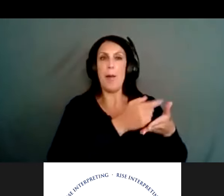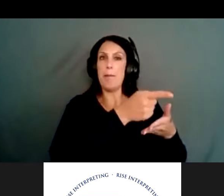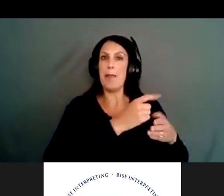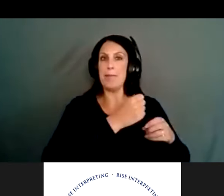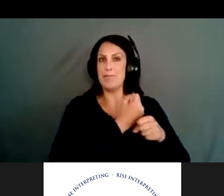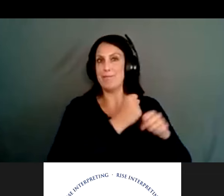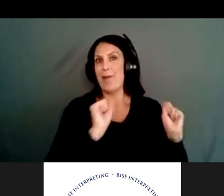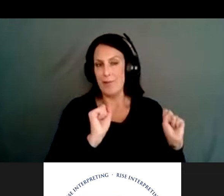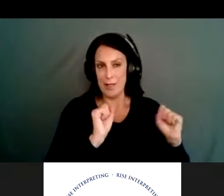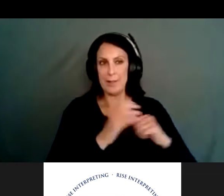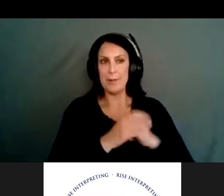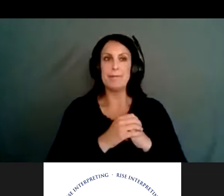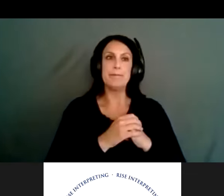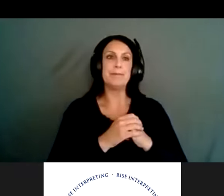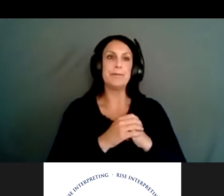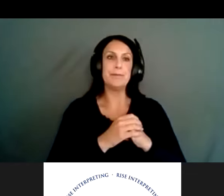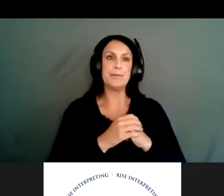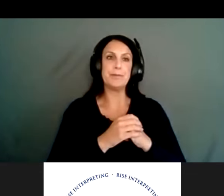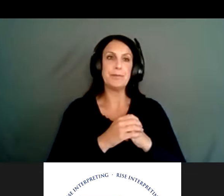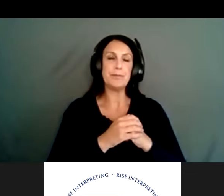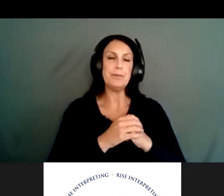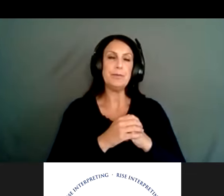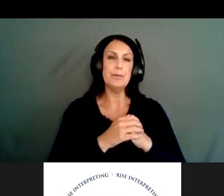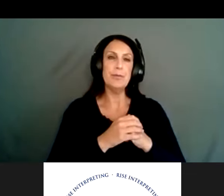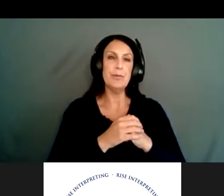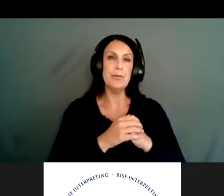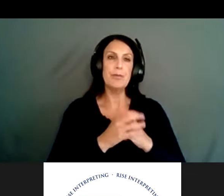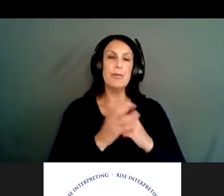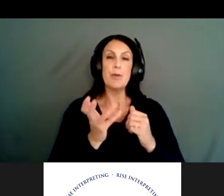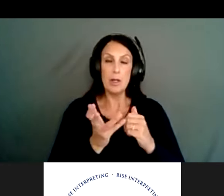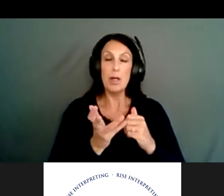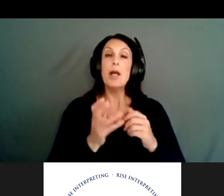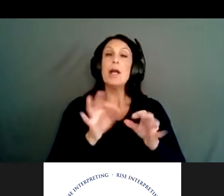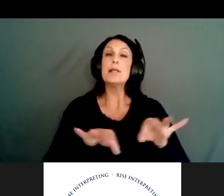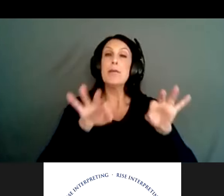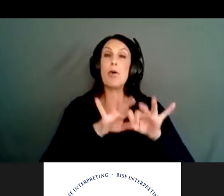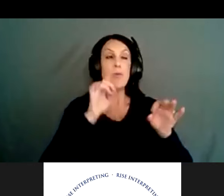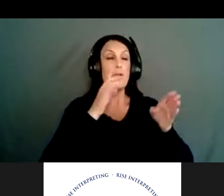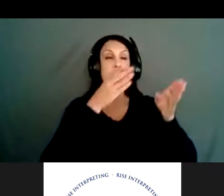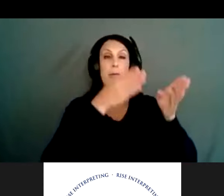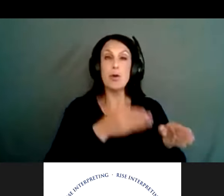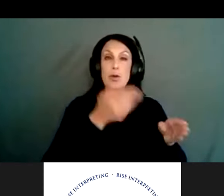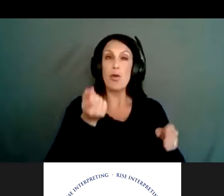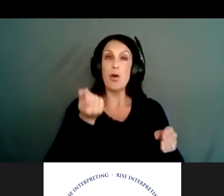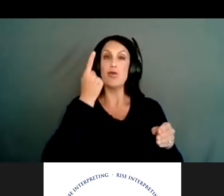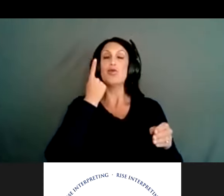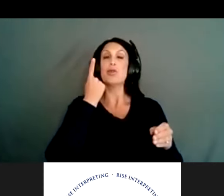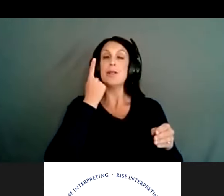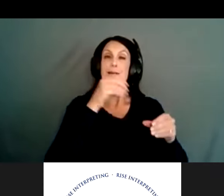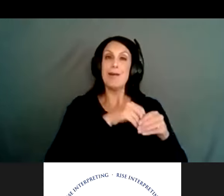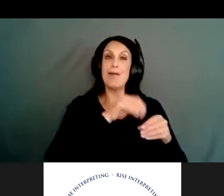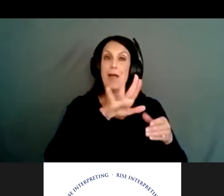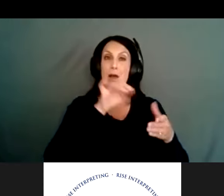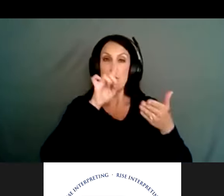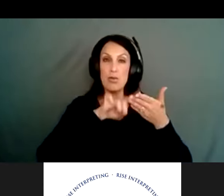when it comes to counseling, what should it include? It's, you know, one is it's important for the individual to be competent, not just in the research, but